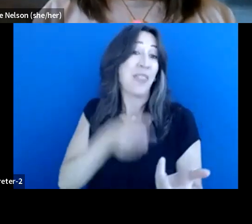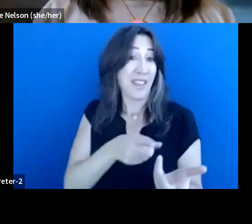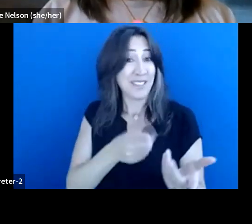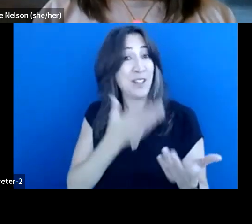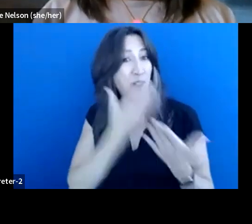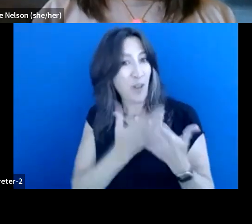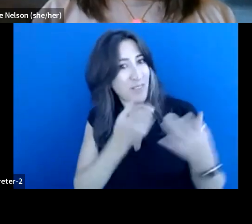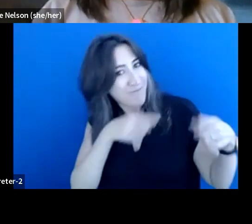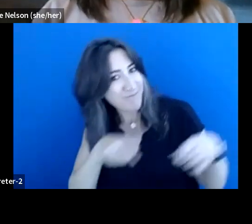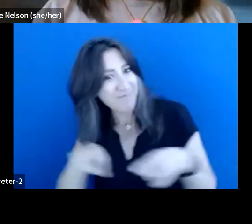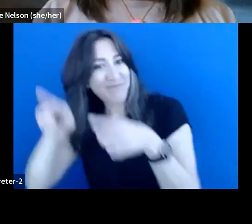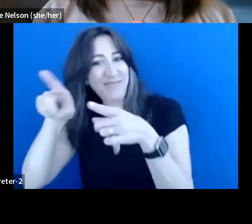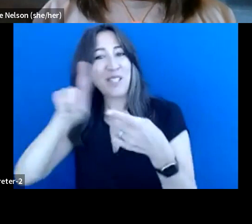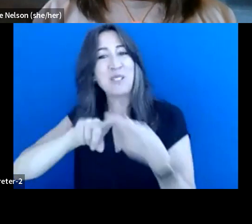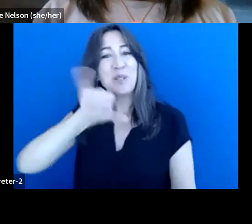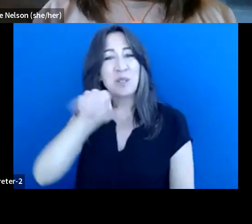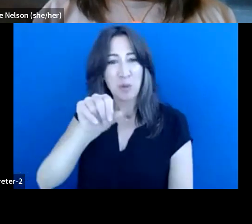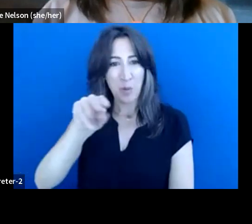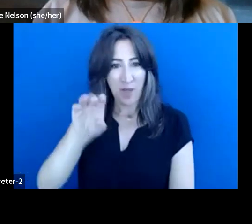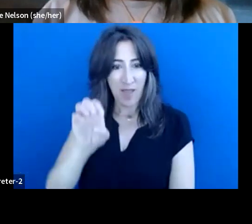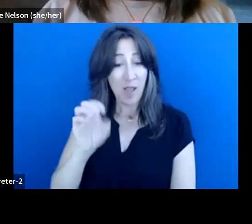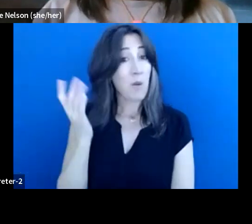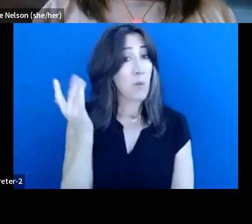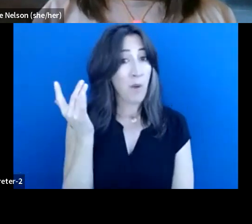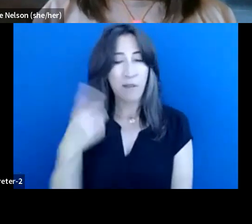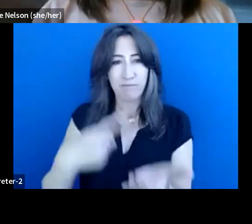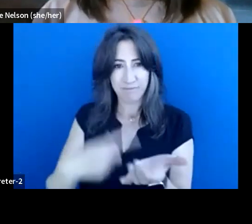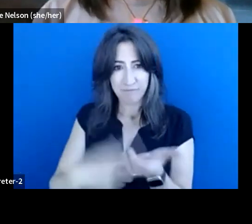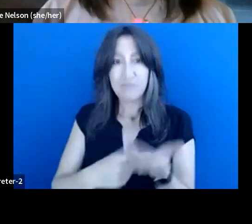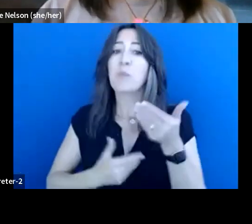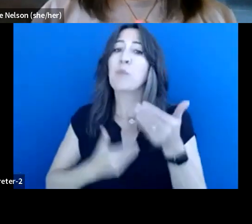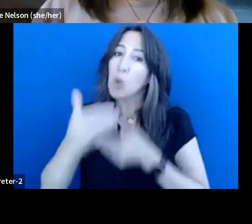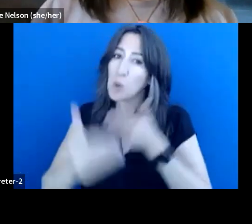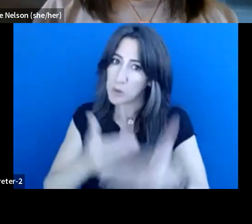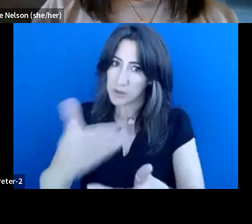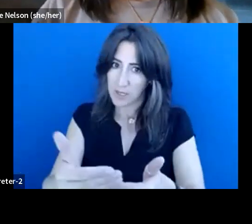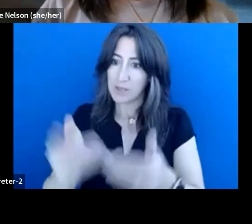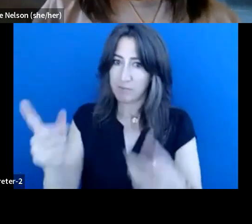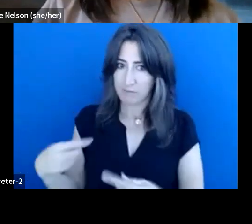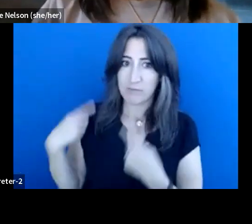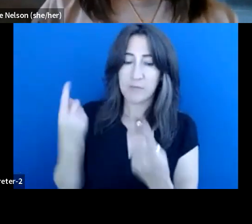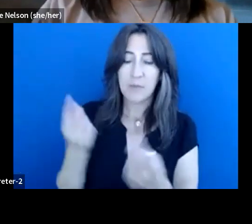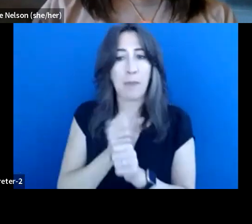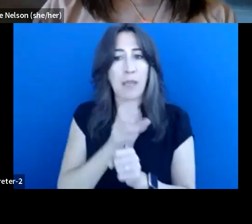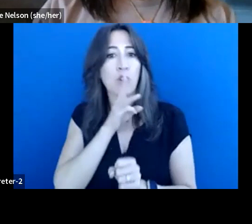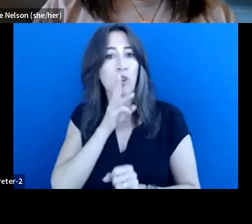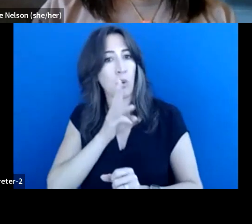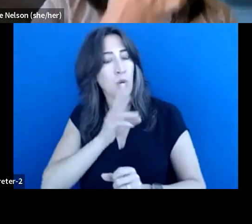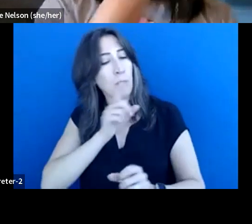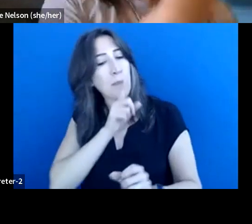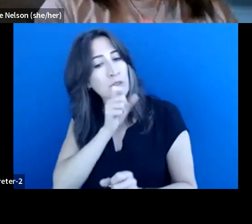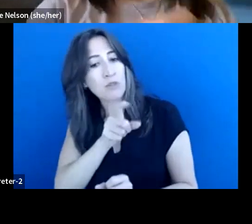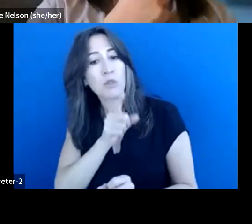you know, we're really talking about, you know, the processes that are in place to ensure that water governance and these